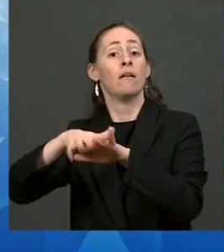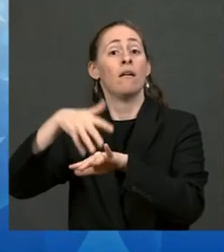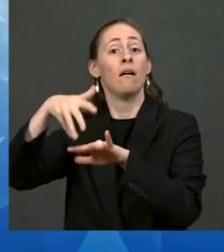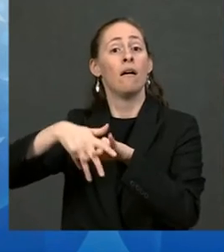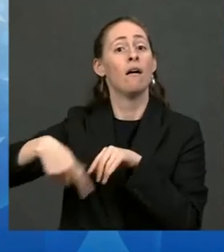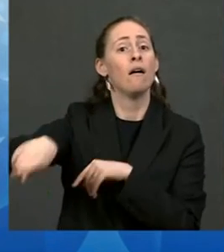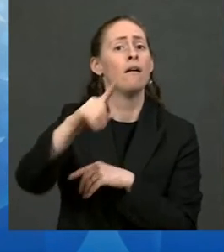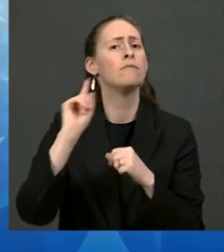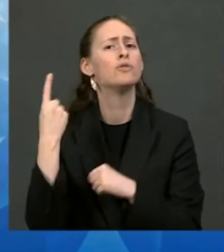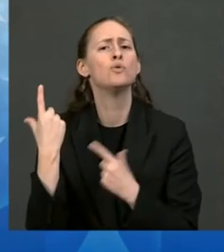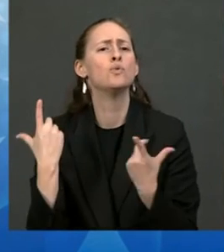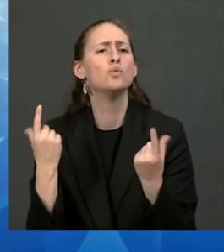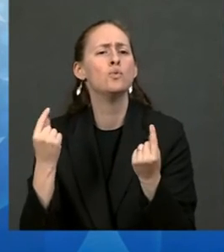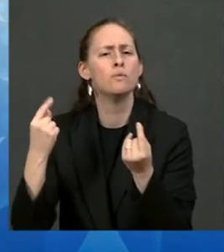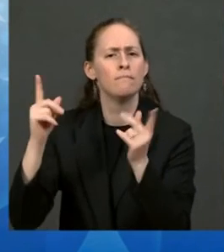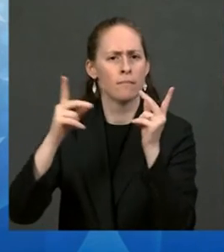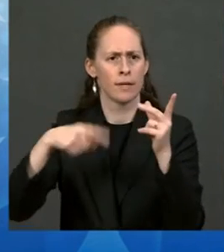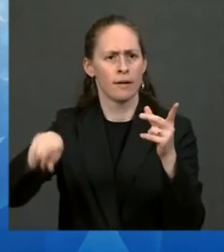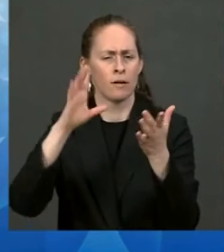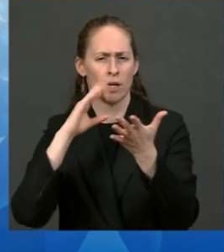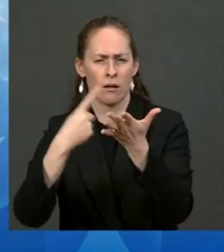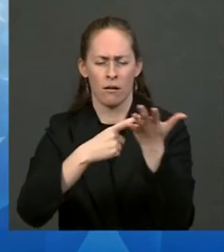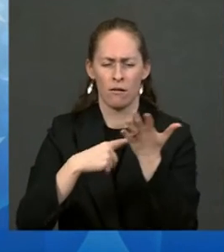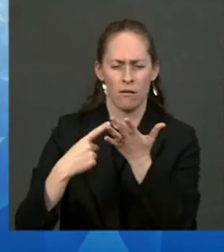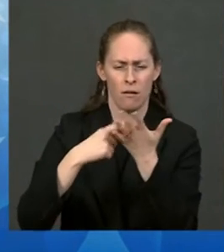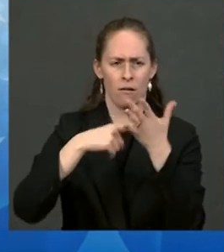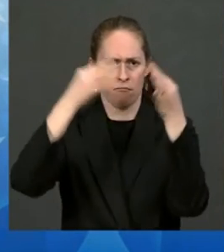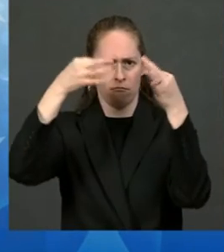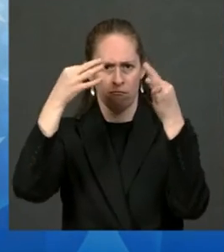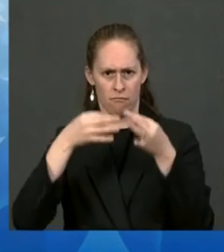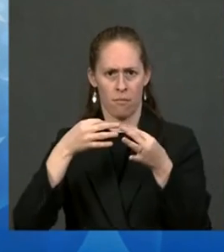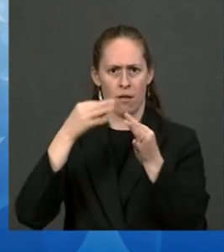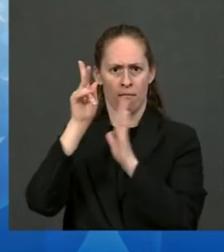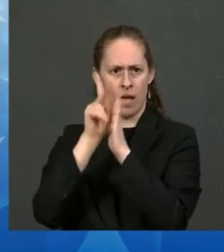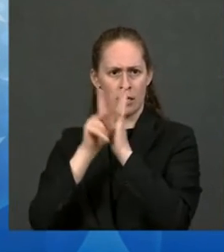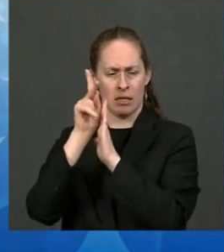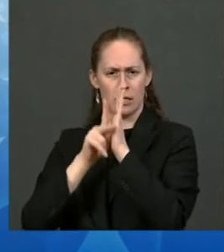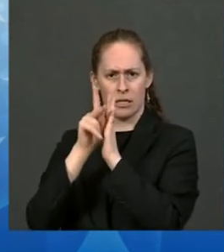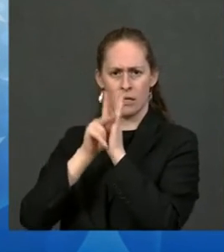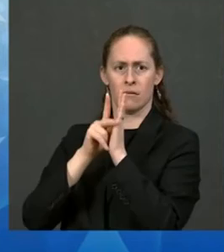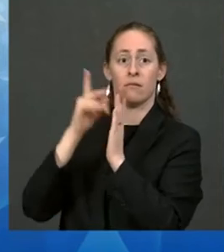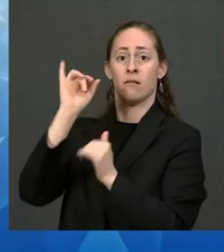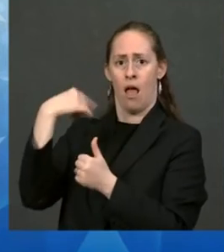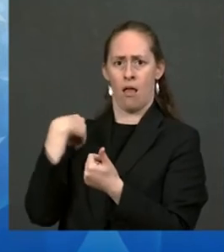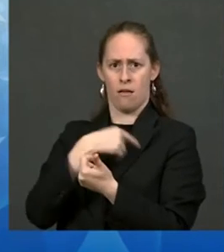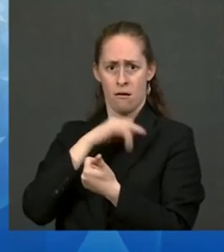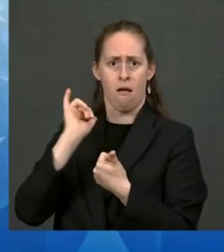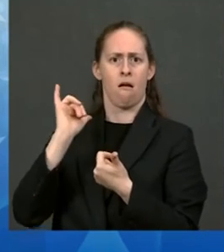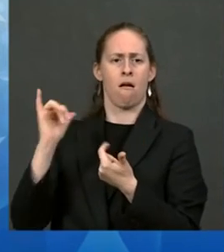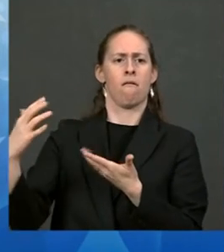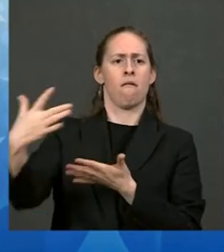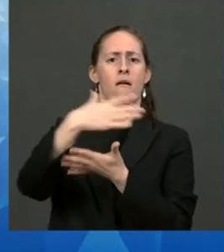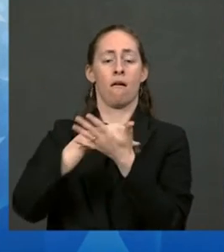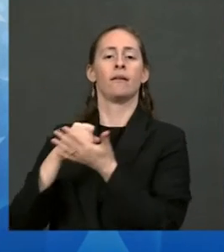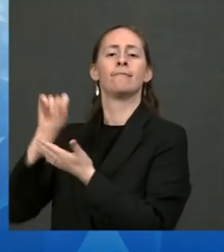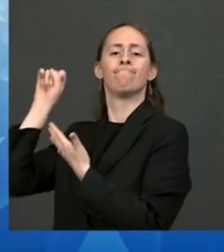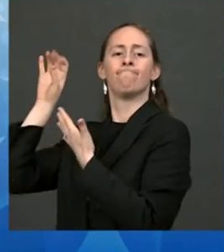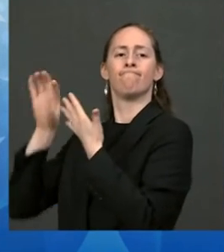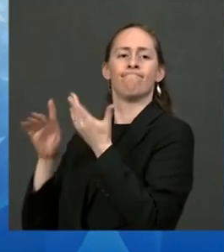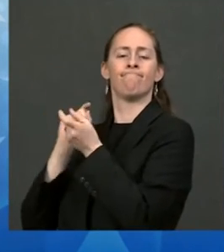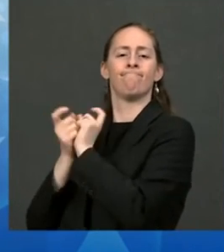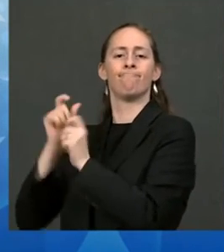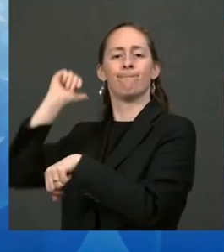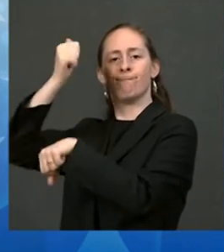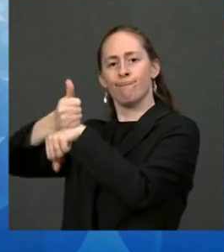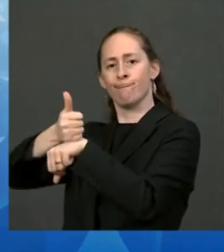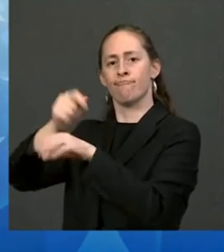the unleashing of $1 billion in grants to increase access to broadband internet on tribal lands, and the